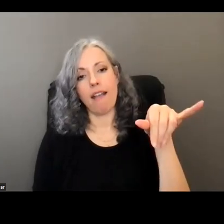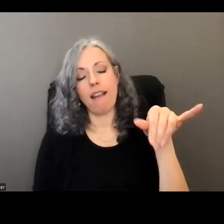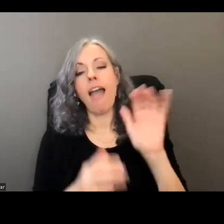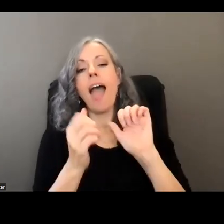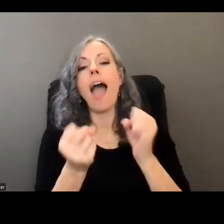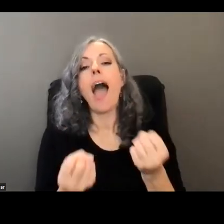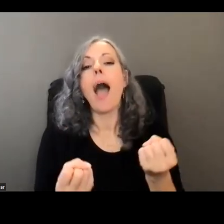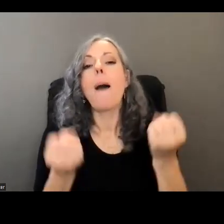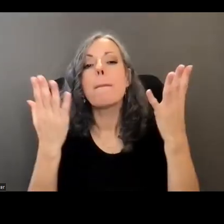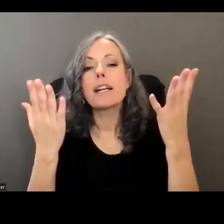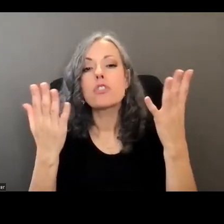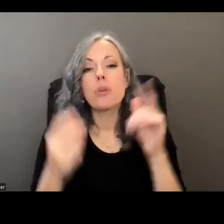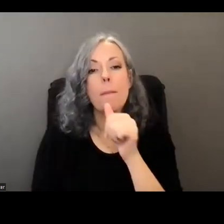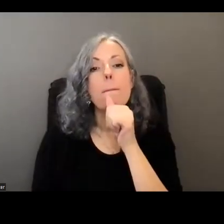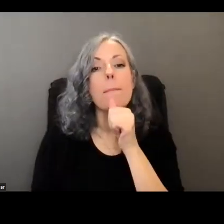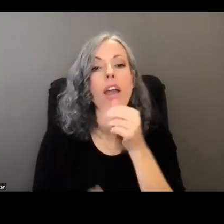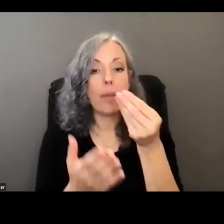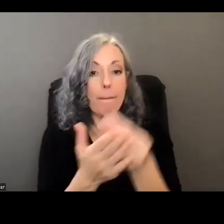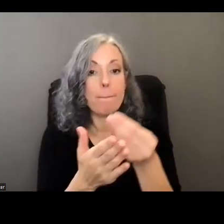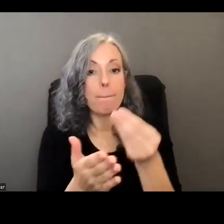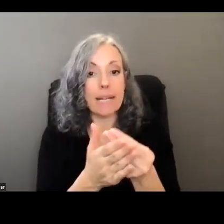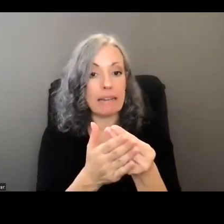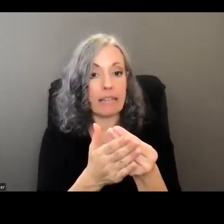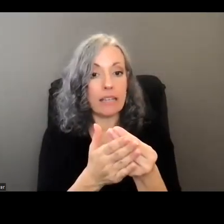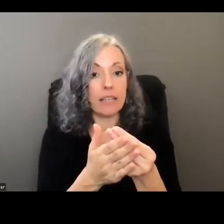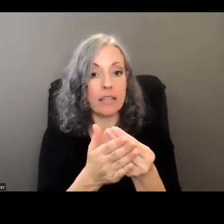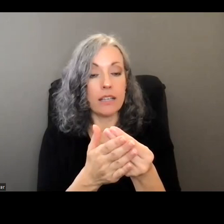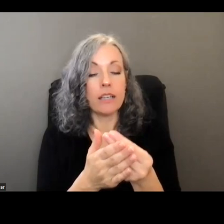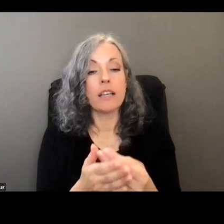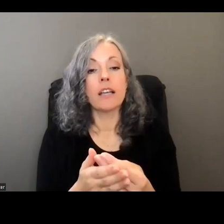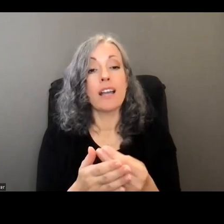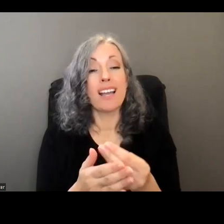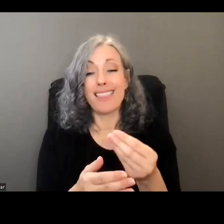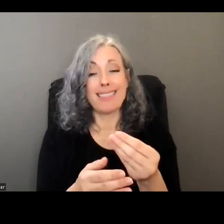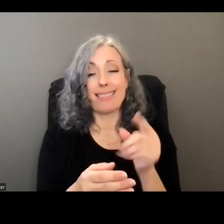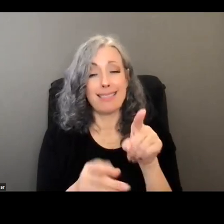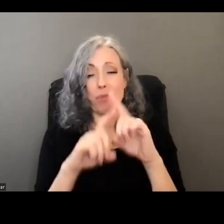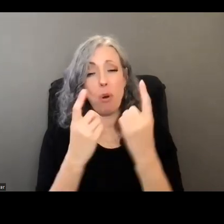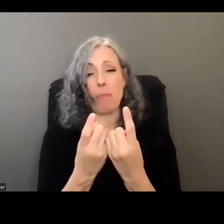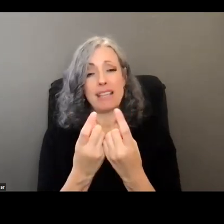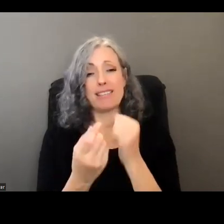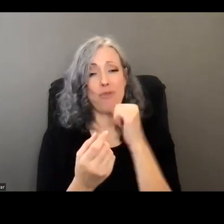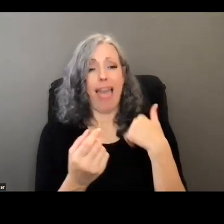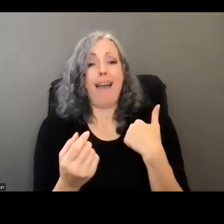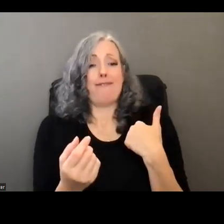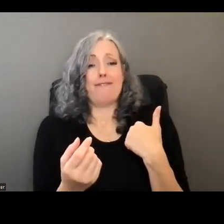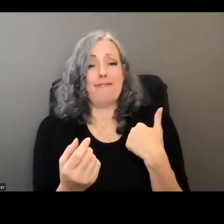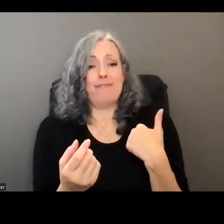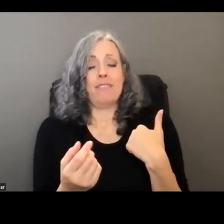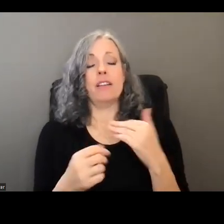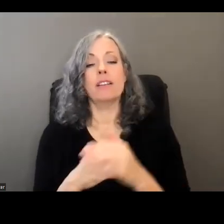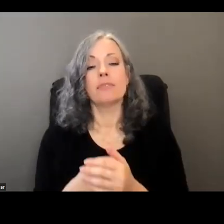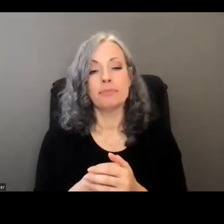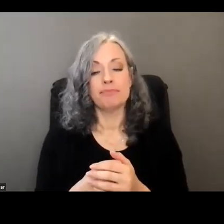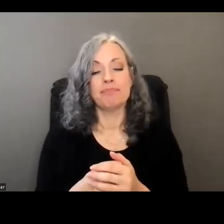much private money that's beyond the scope of the department of aging tips the scales and and